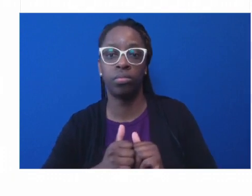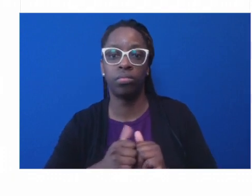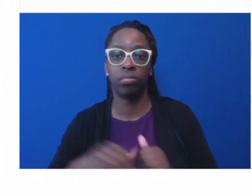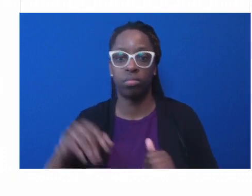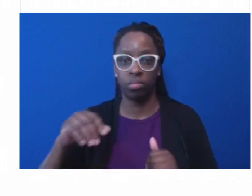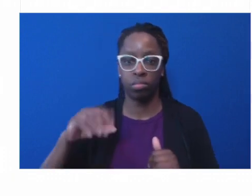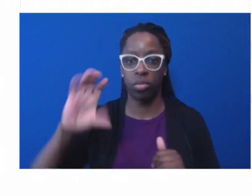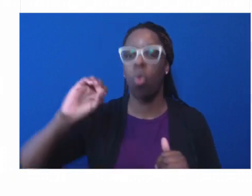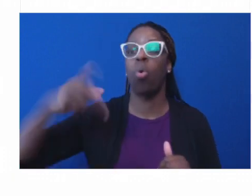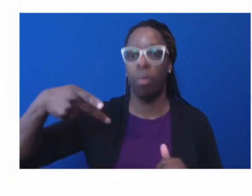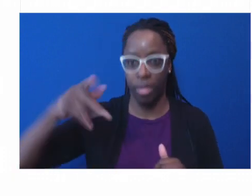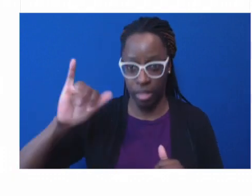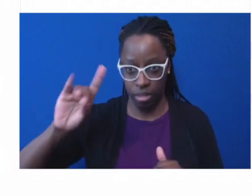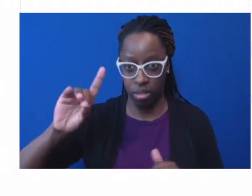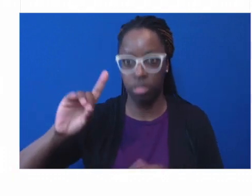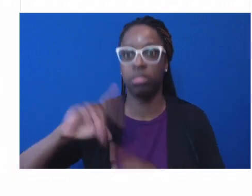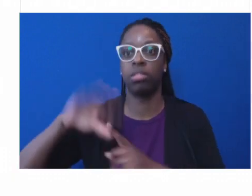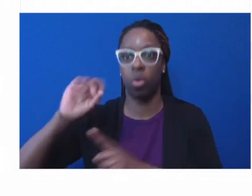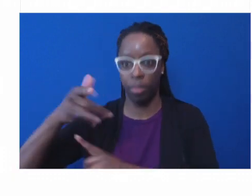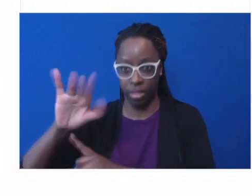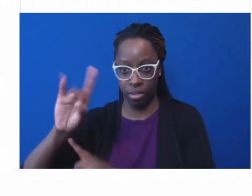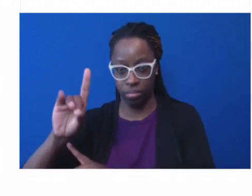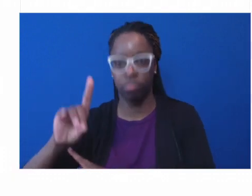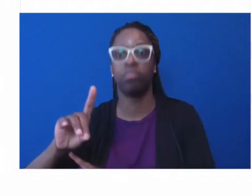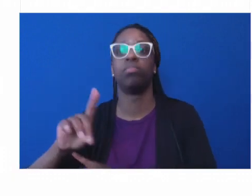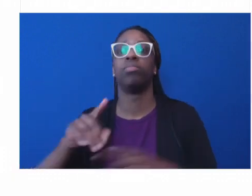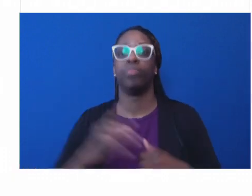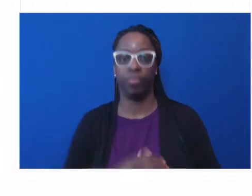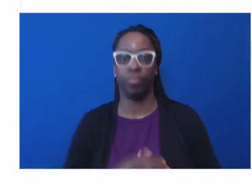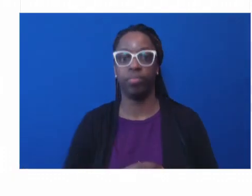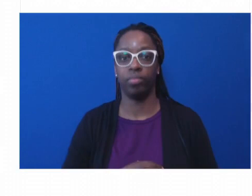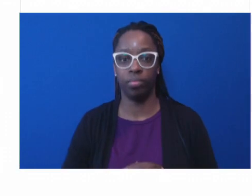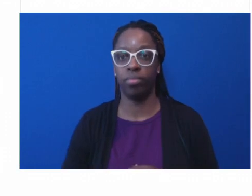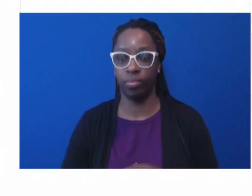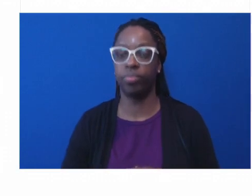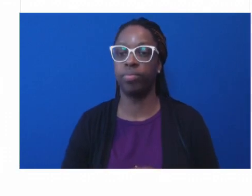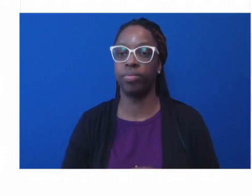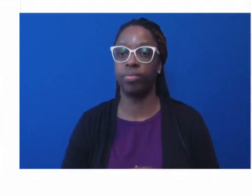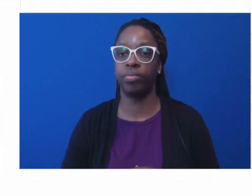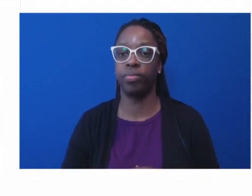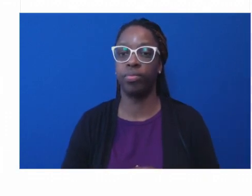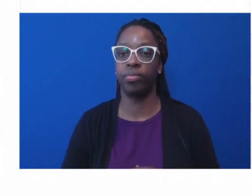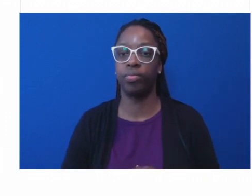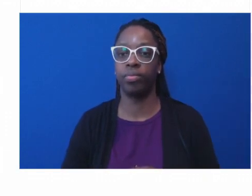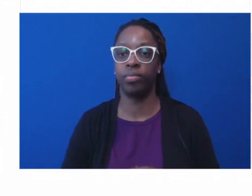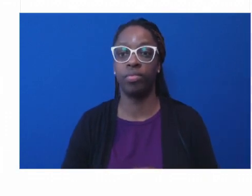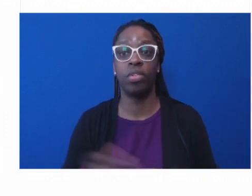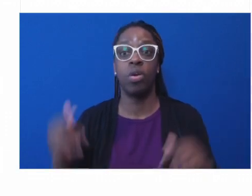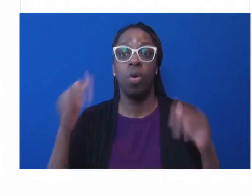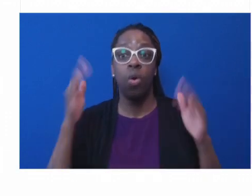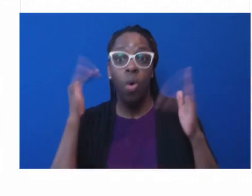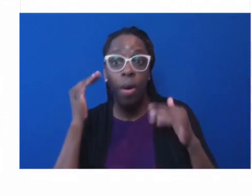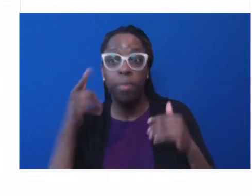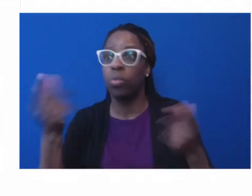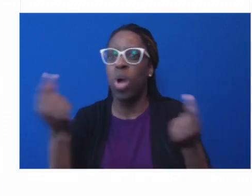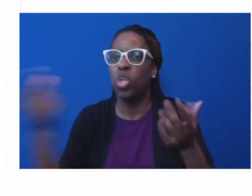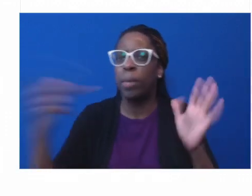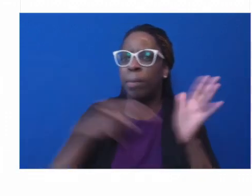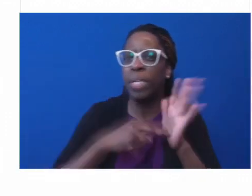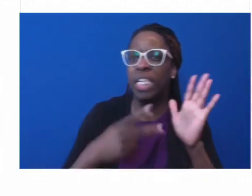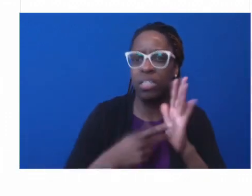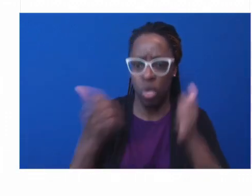public health really needs to prioritize the impacts of racism and inequity on health. But